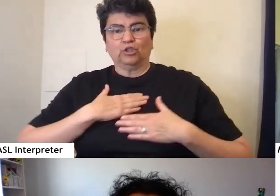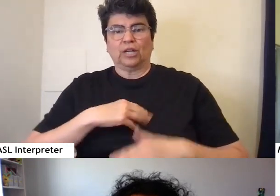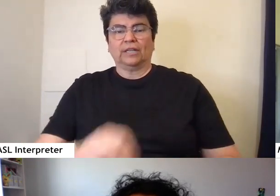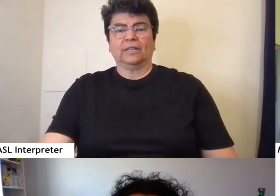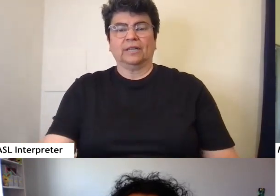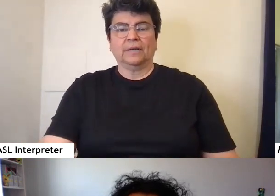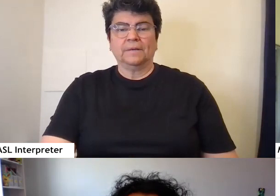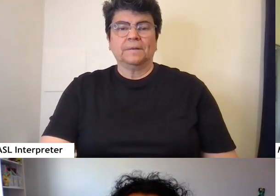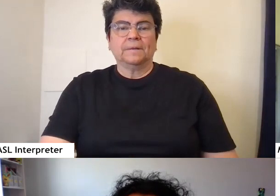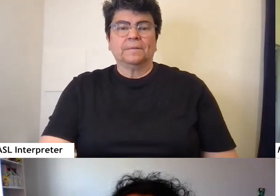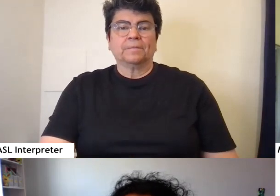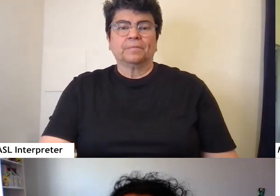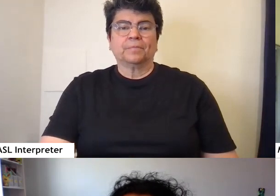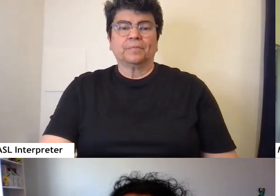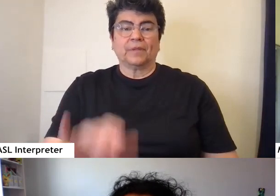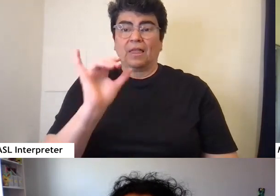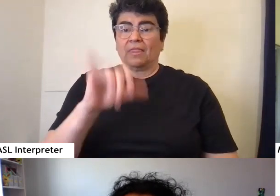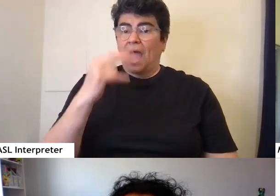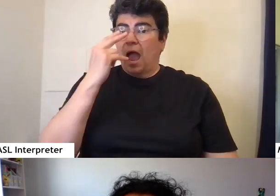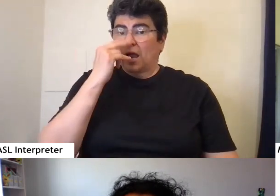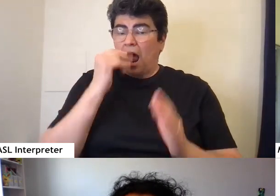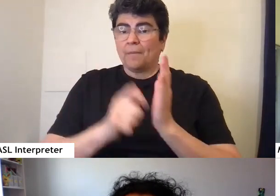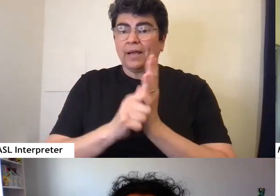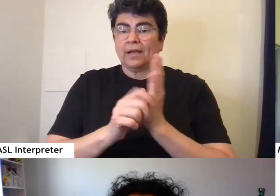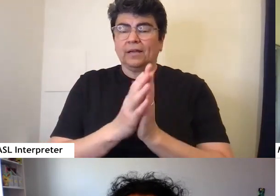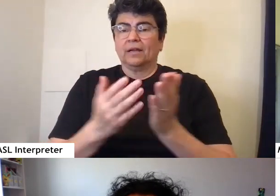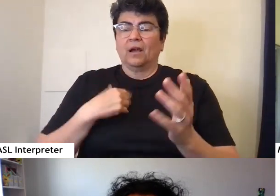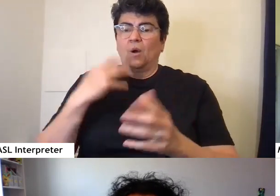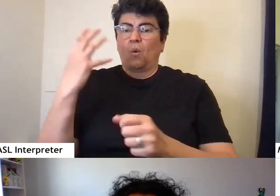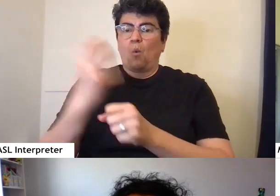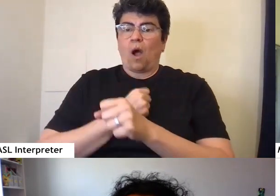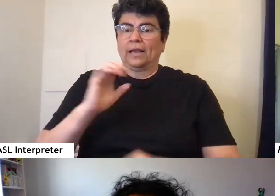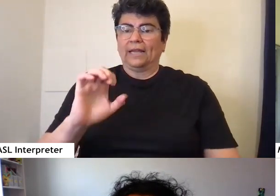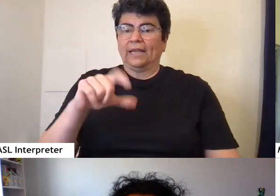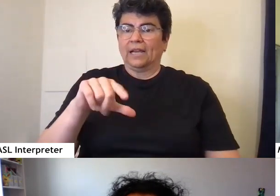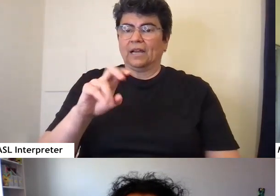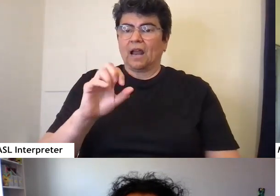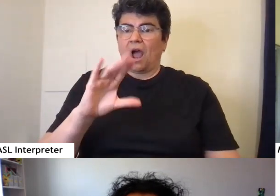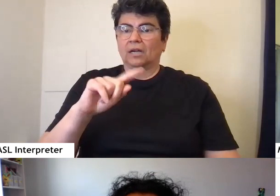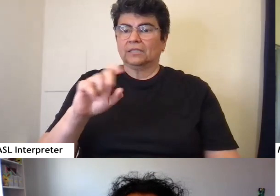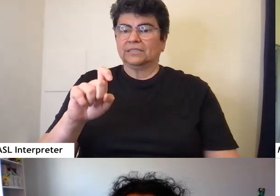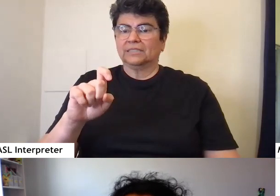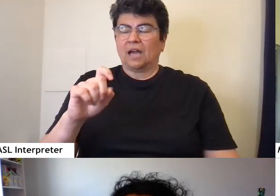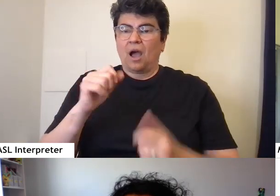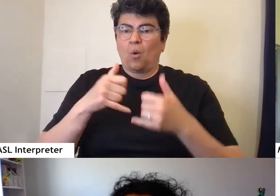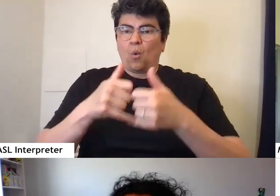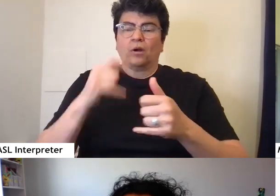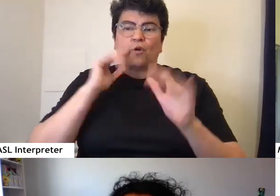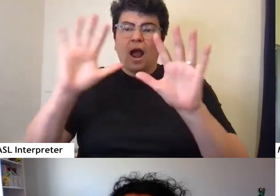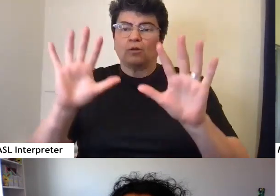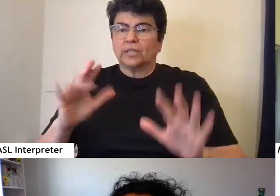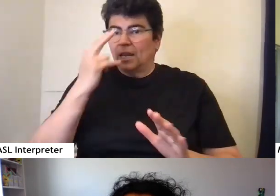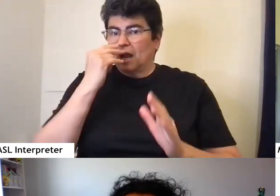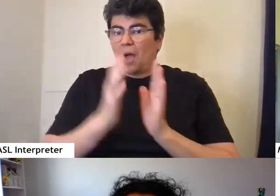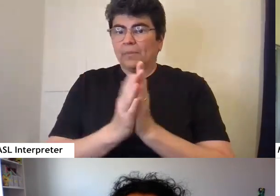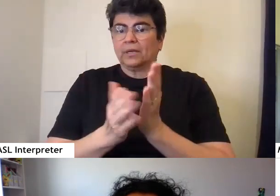This comic ended up winning the Ignaz Award last year for Outstanding Comic and